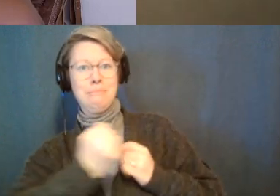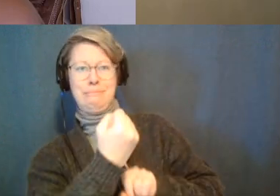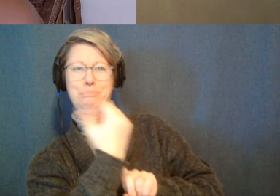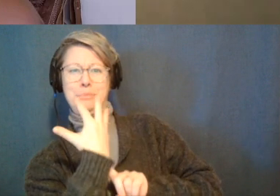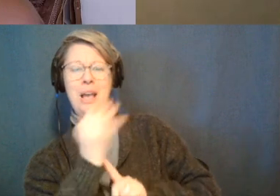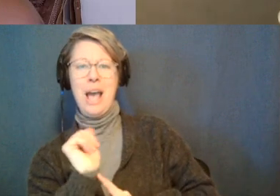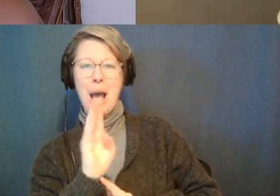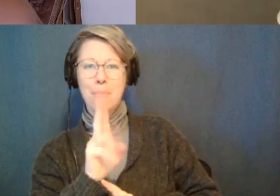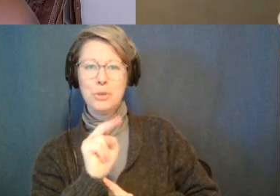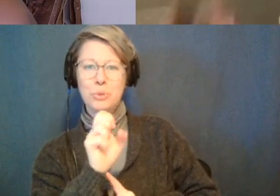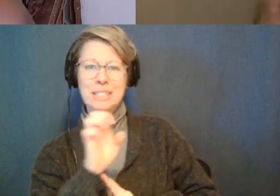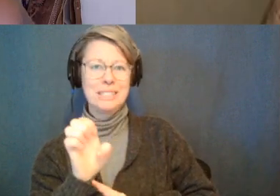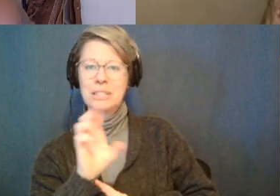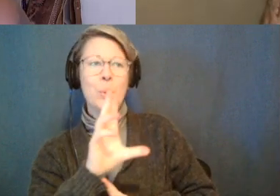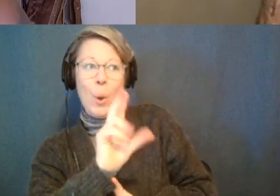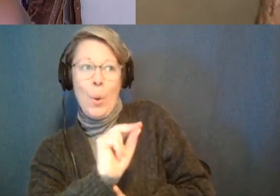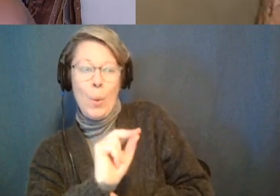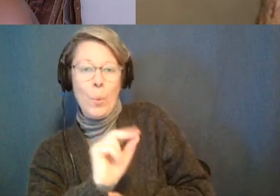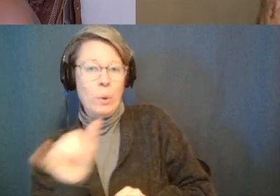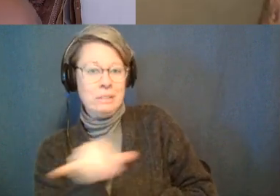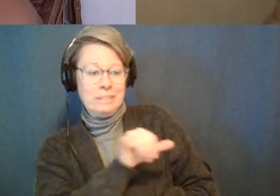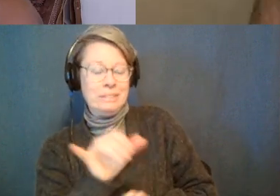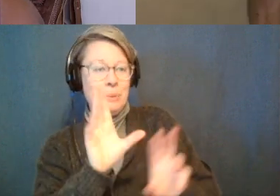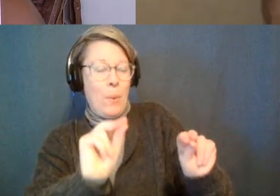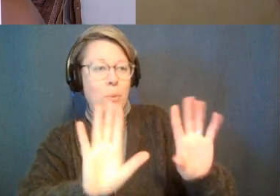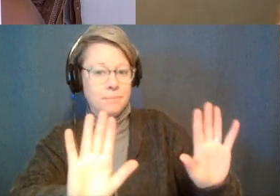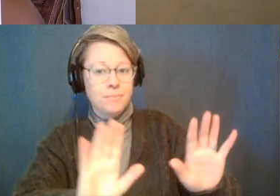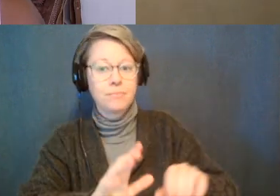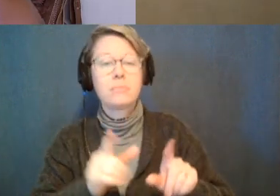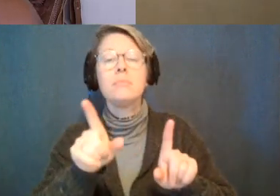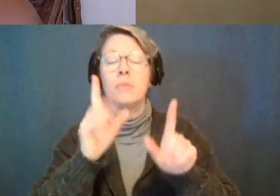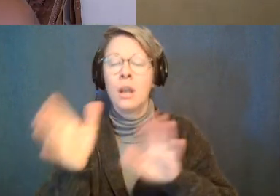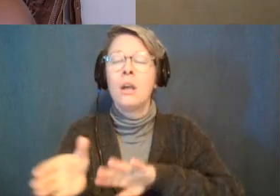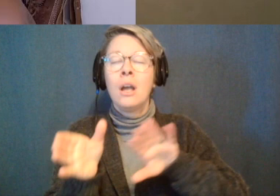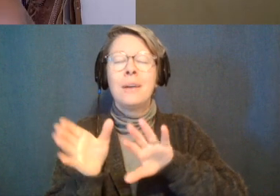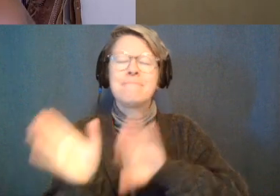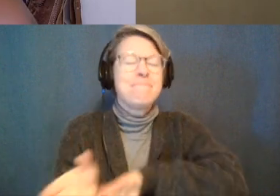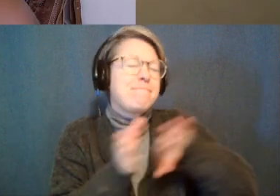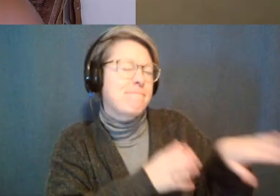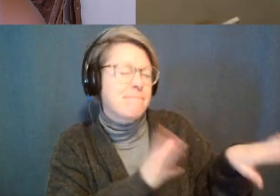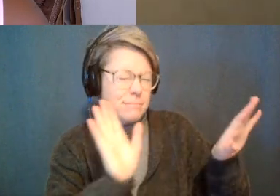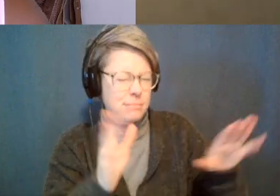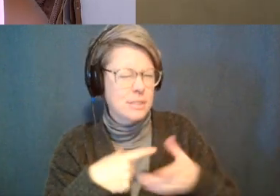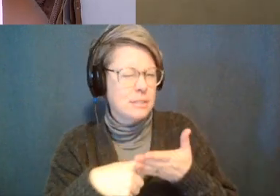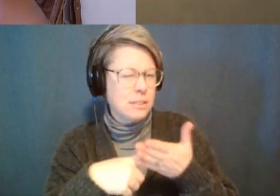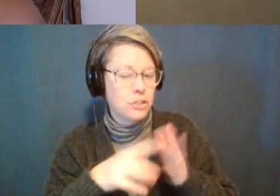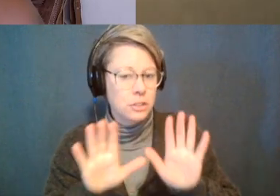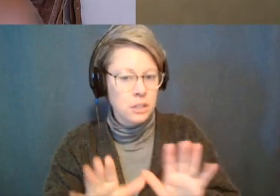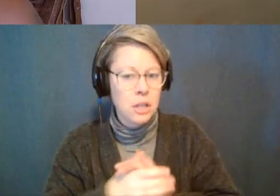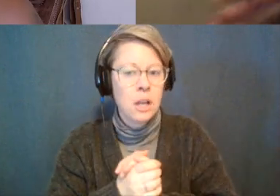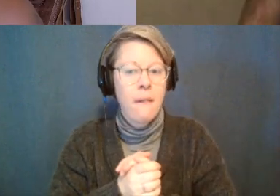sense so i almost want to take a sidestep from this conversation and like